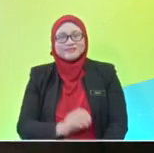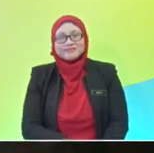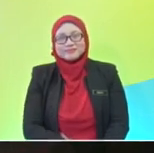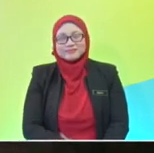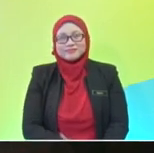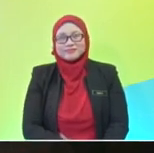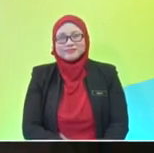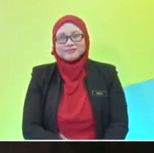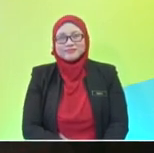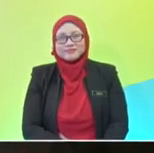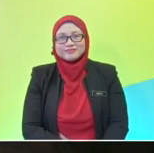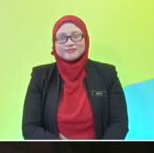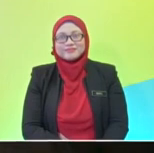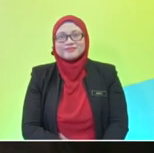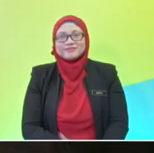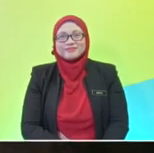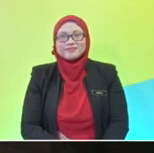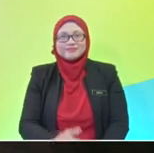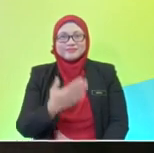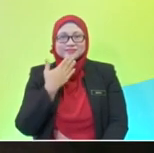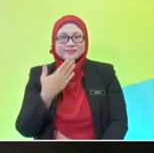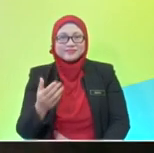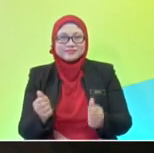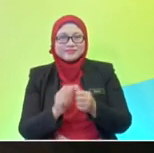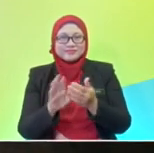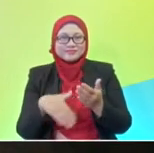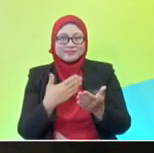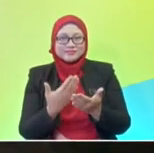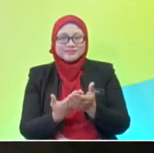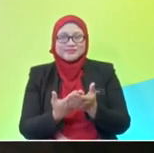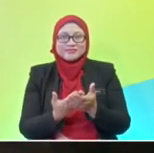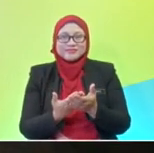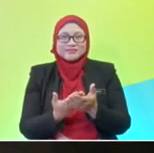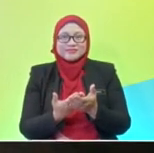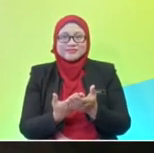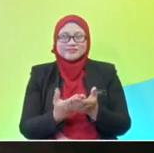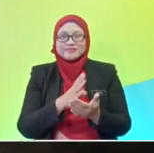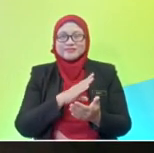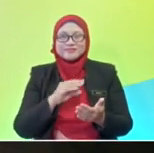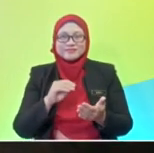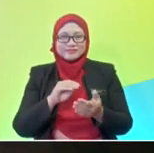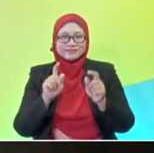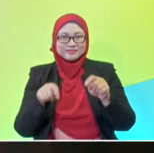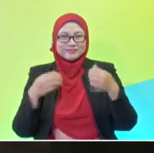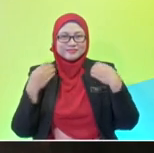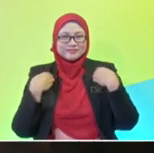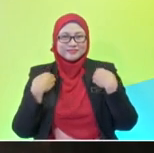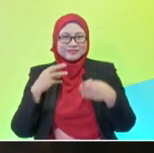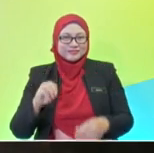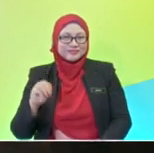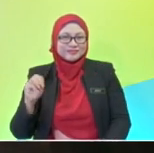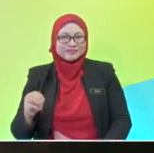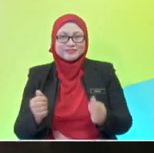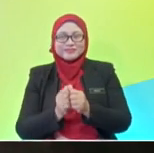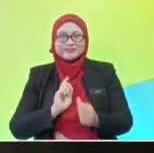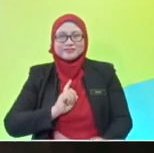Great. Now, it's good to have you here as well. Why should we go on with our lesson without our pupils? So let's have them introduce on